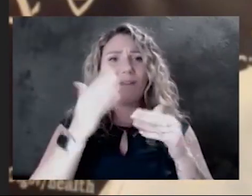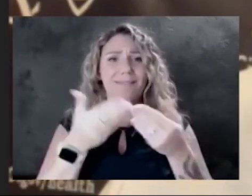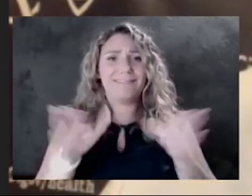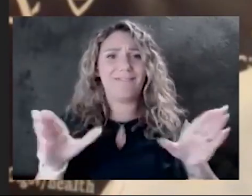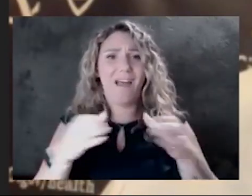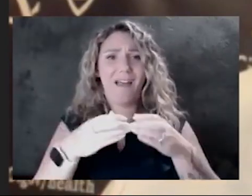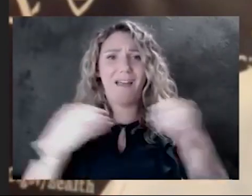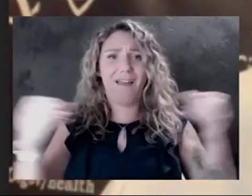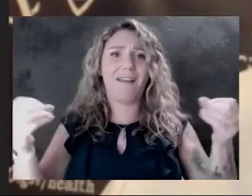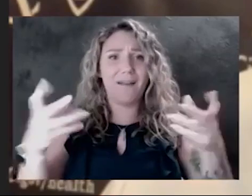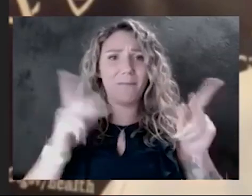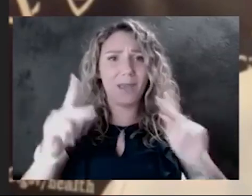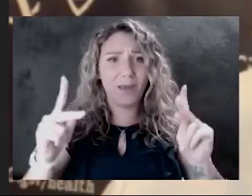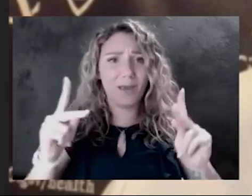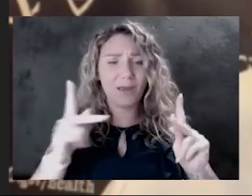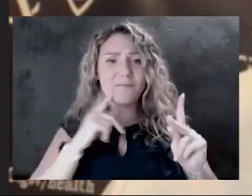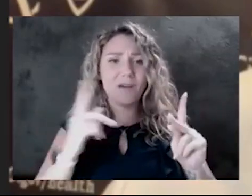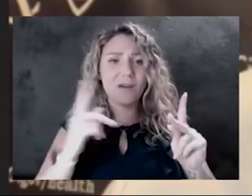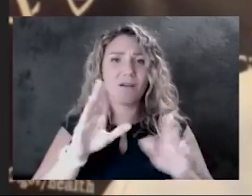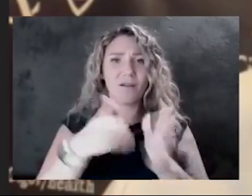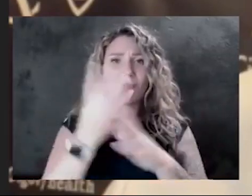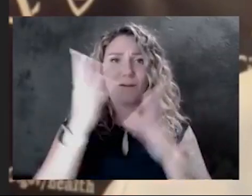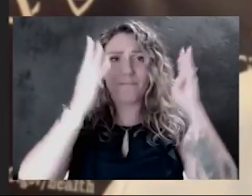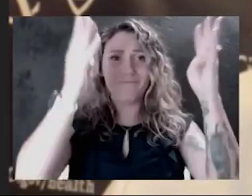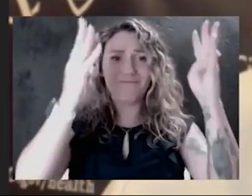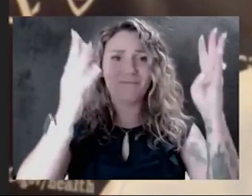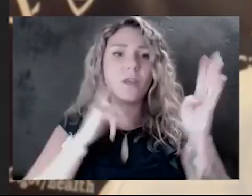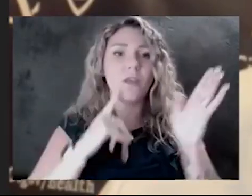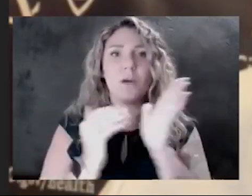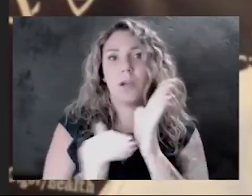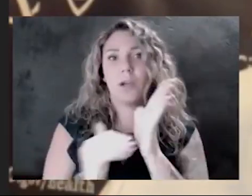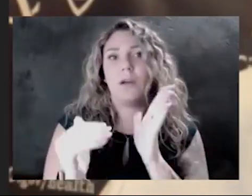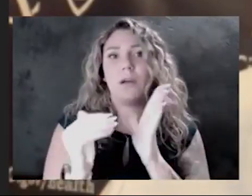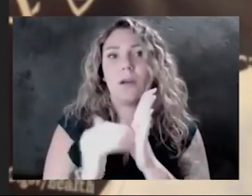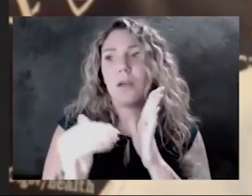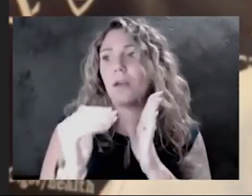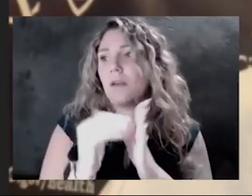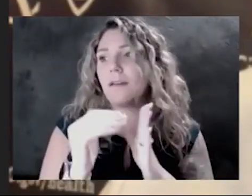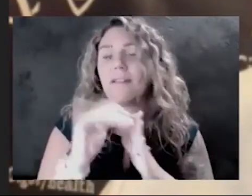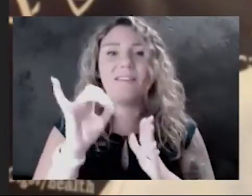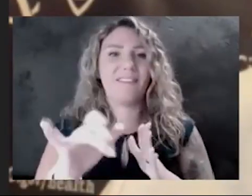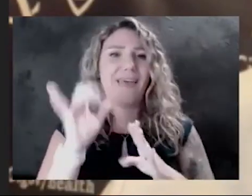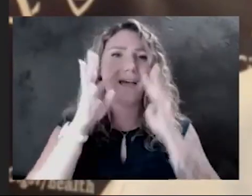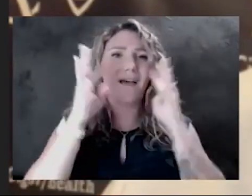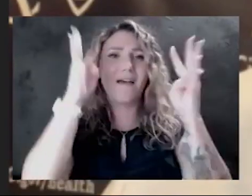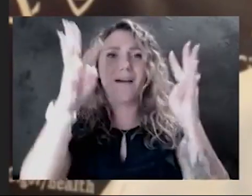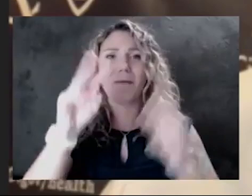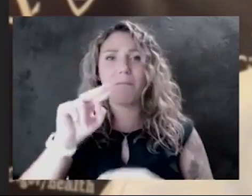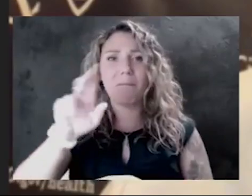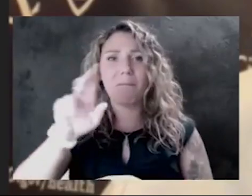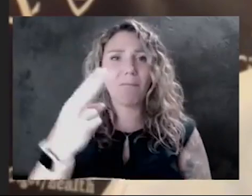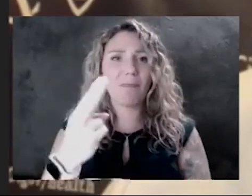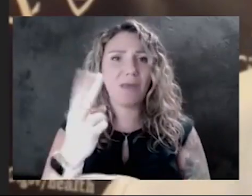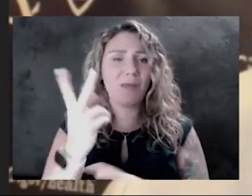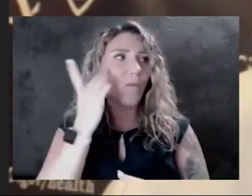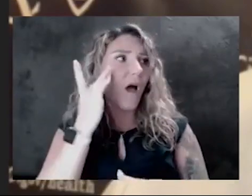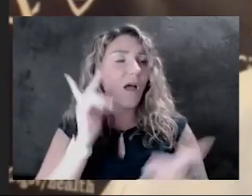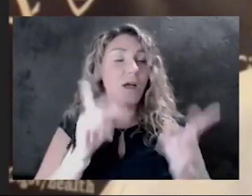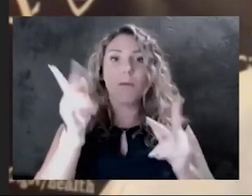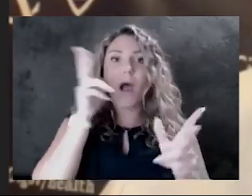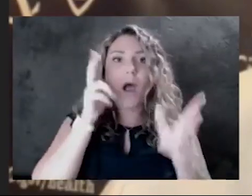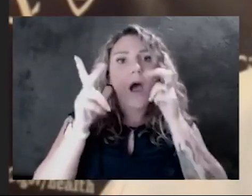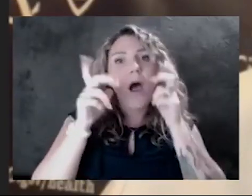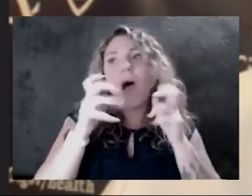in fact, even in many cases, repeating the myth is a problem because people hear it and want to believe it.